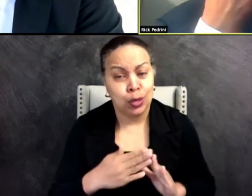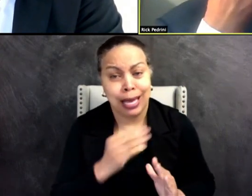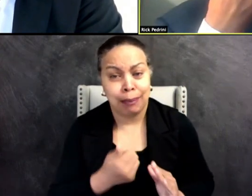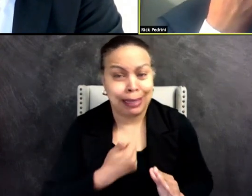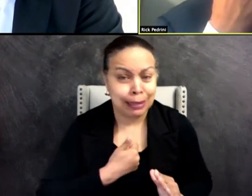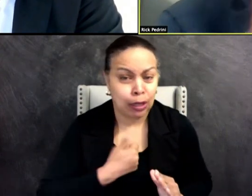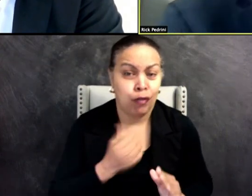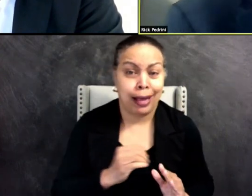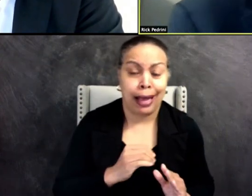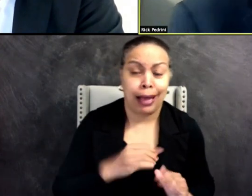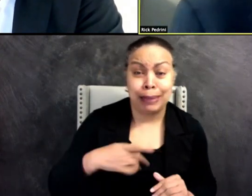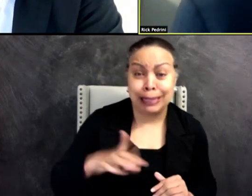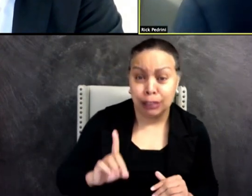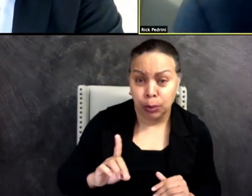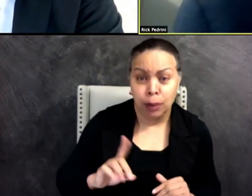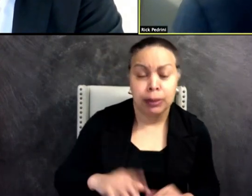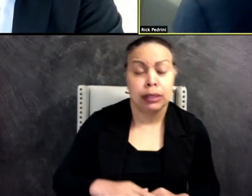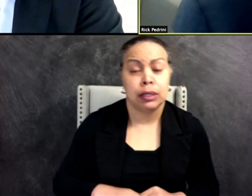the department.